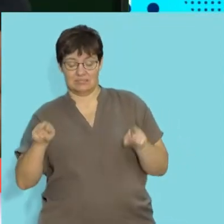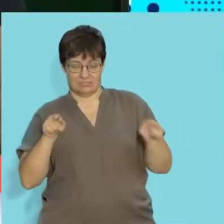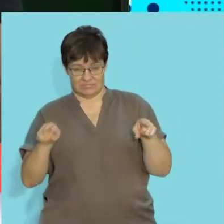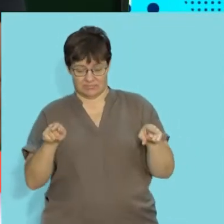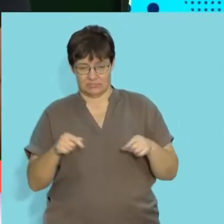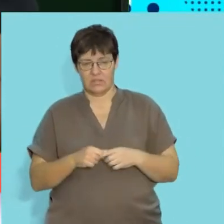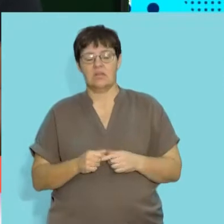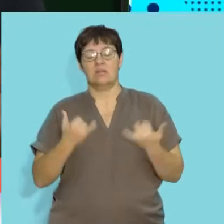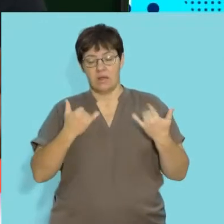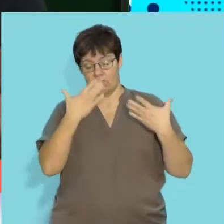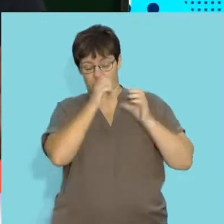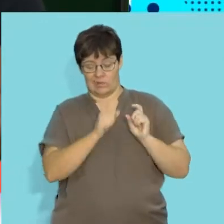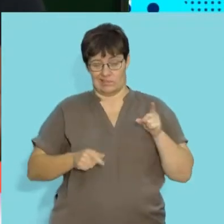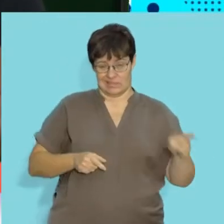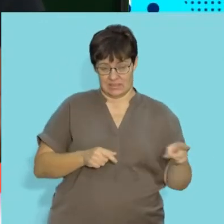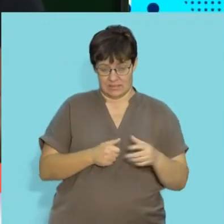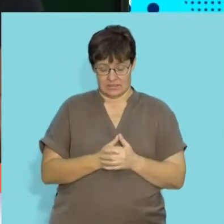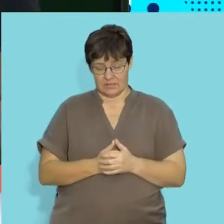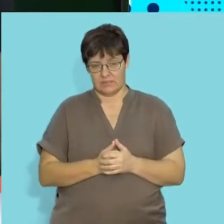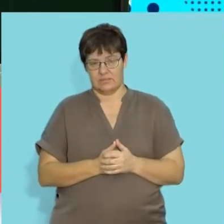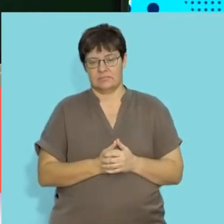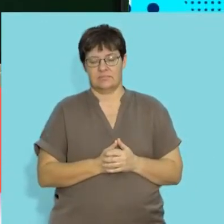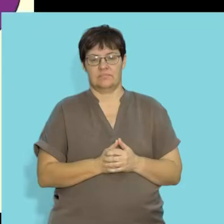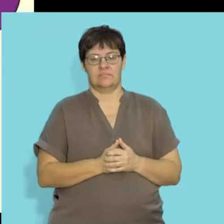on the abiotic components of an ecosystem.